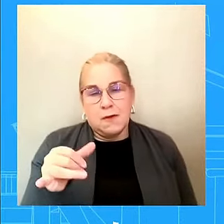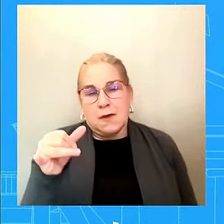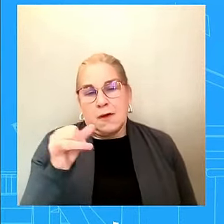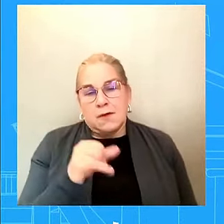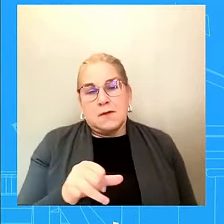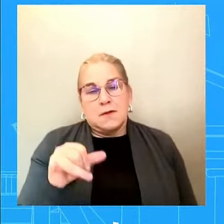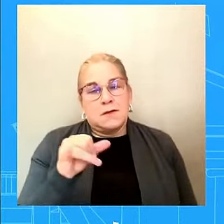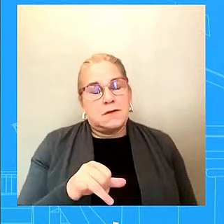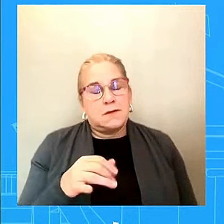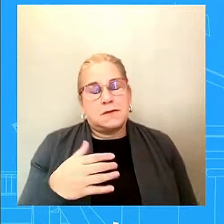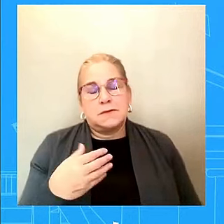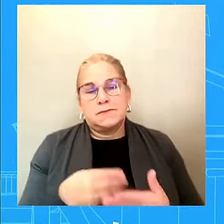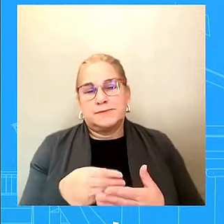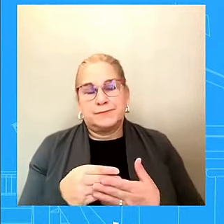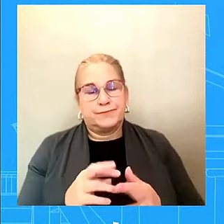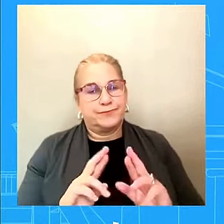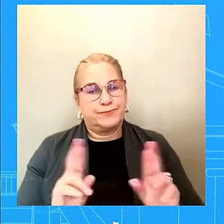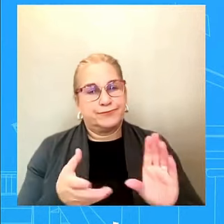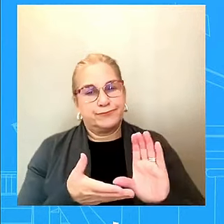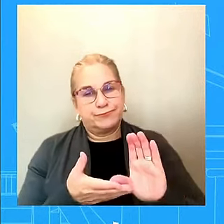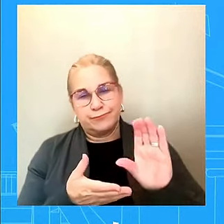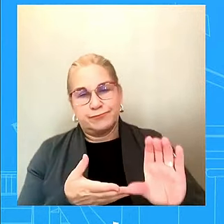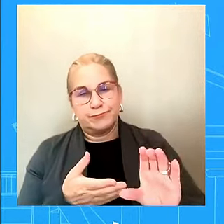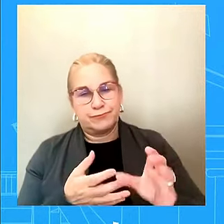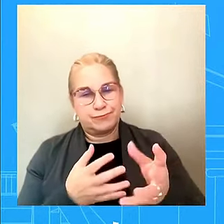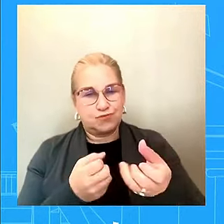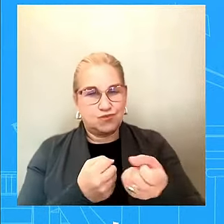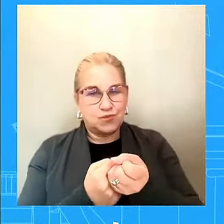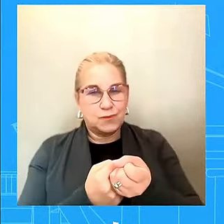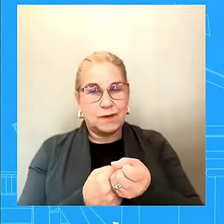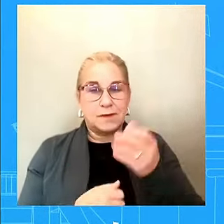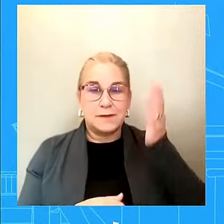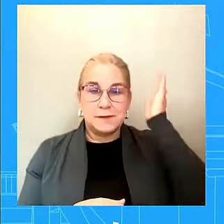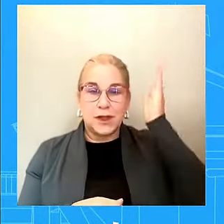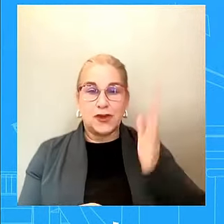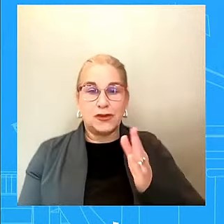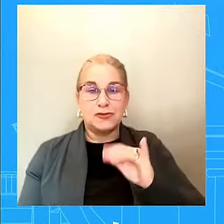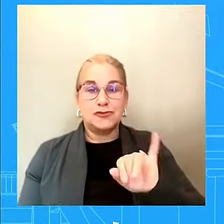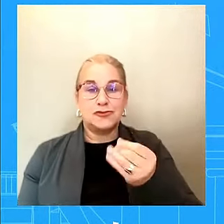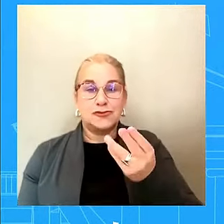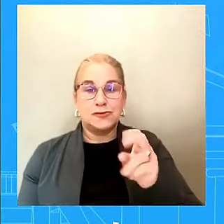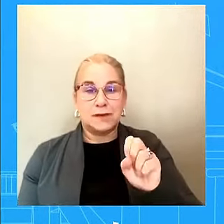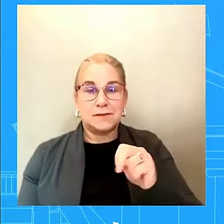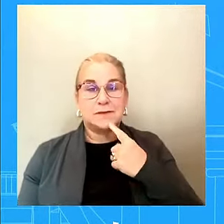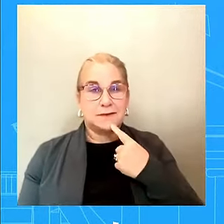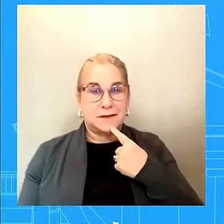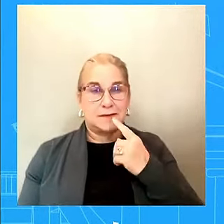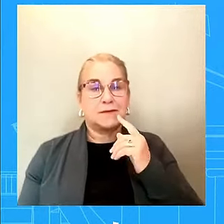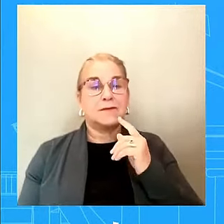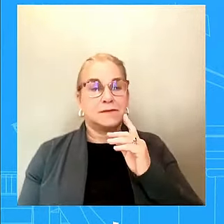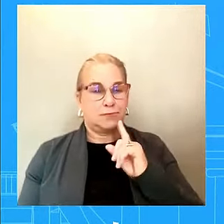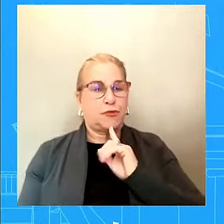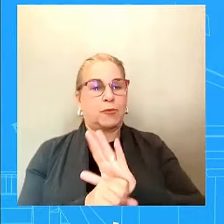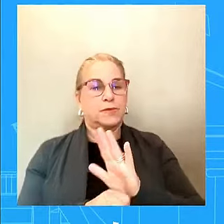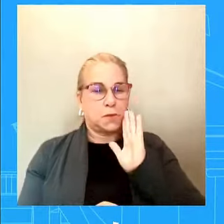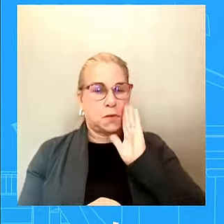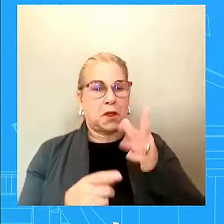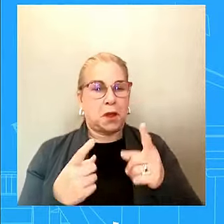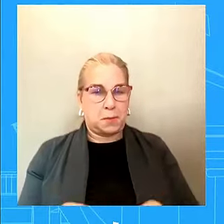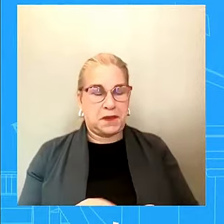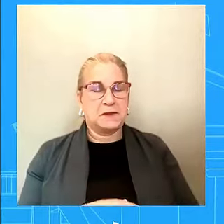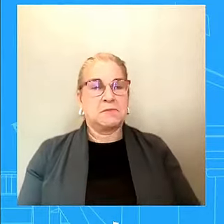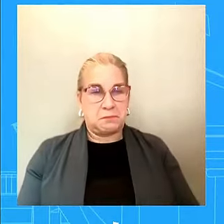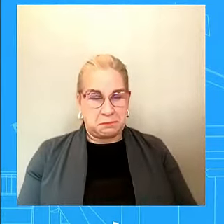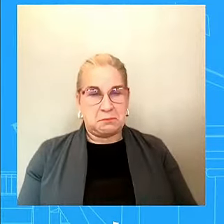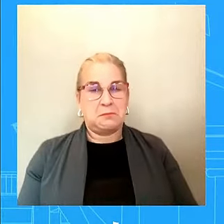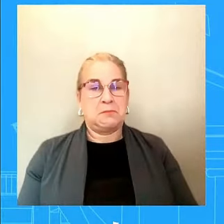Johnson made a promise. Uh, he said that that was going to happen. So that's what we want to see. I know, I think we have to start, uh, wrapping up soon. Um, just to follow